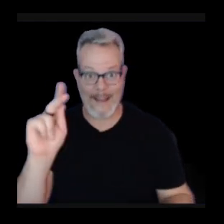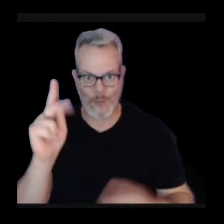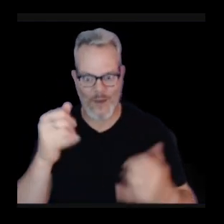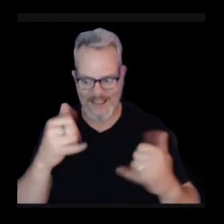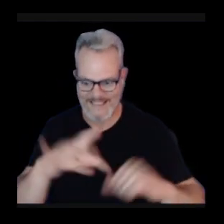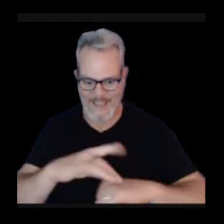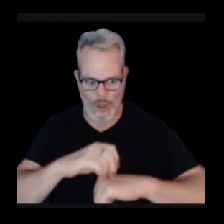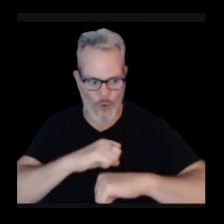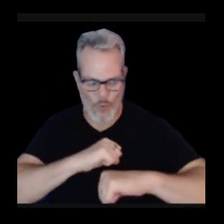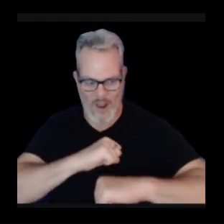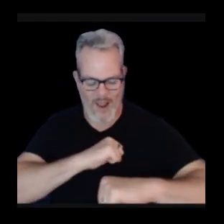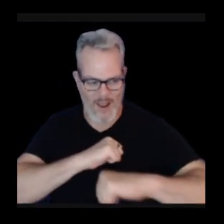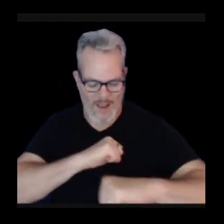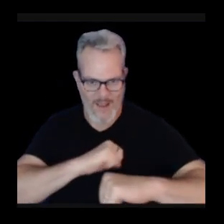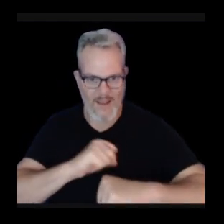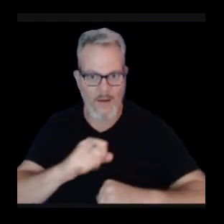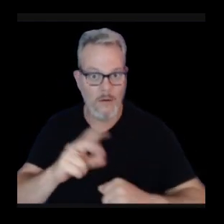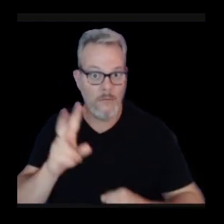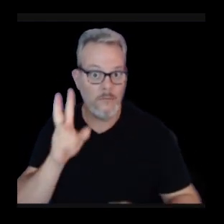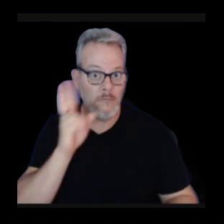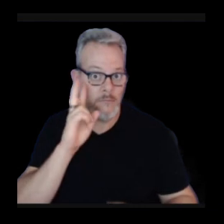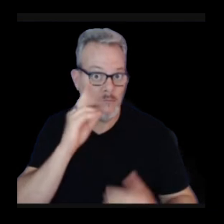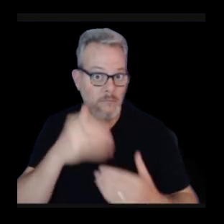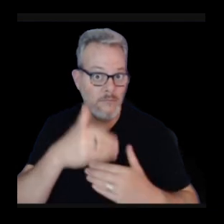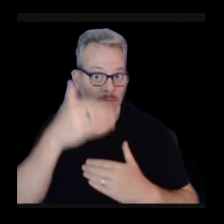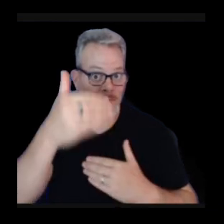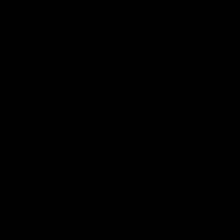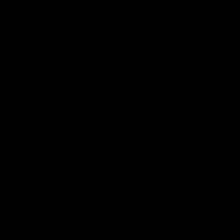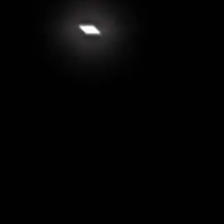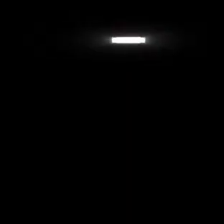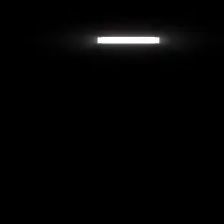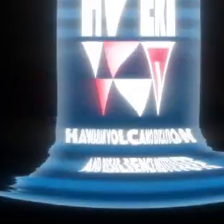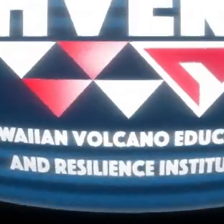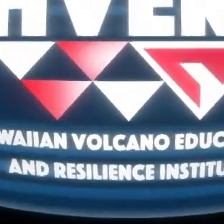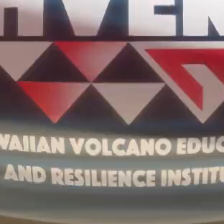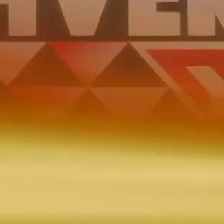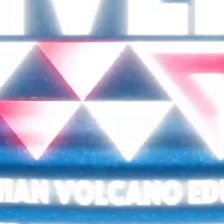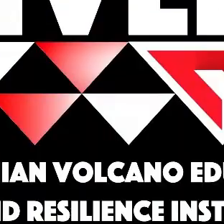we'll wait and see what comes next. And that's our Hawaiian volcano summary for this week.